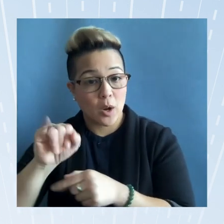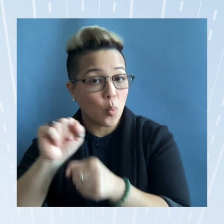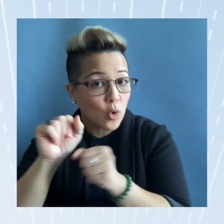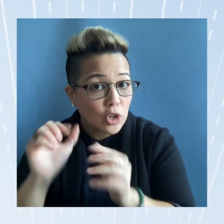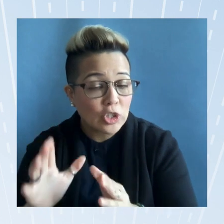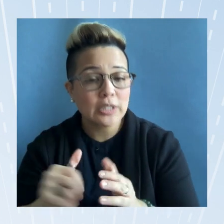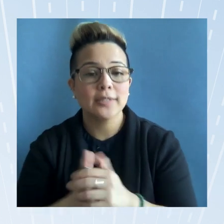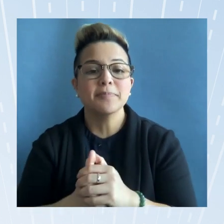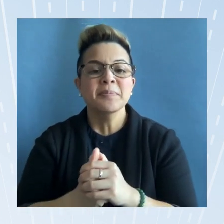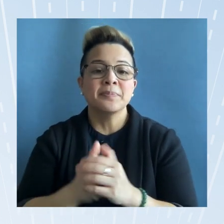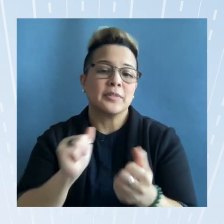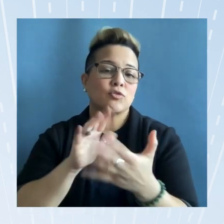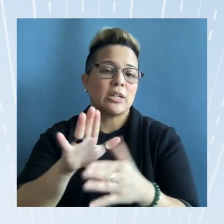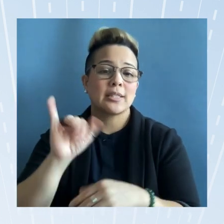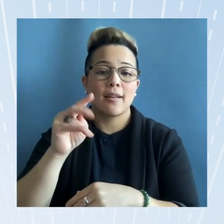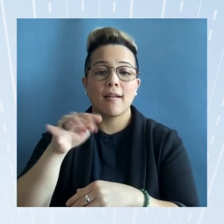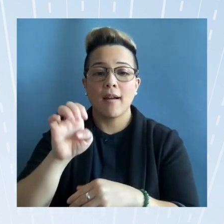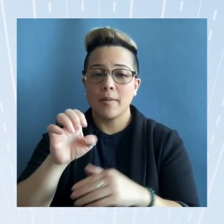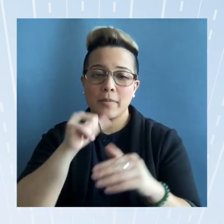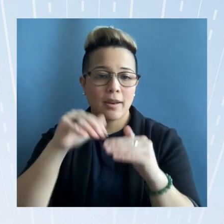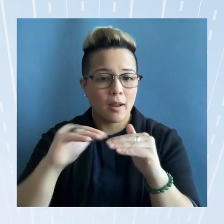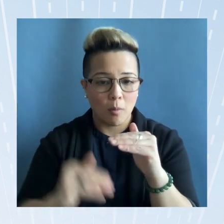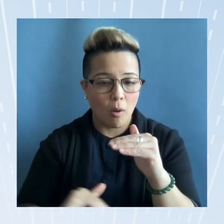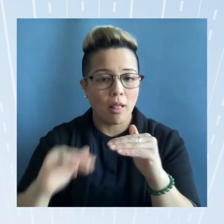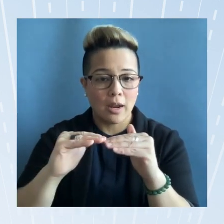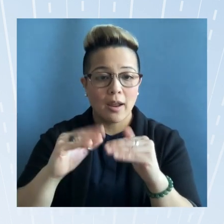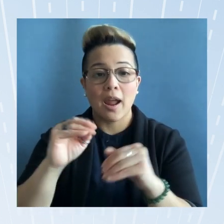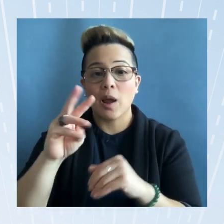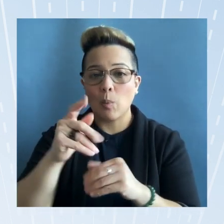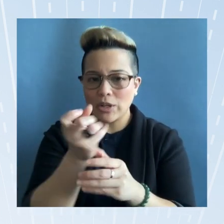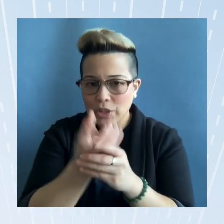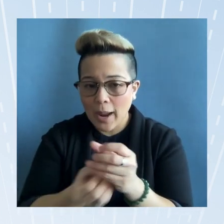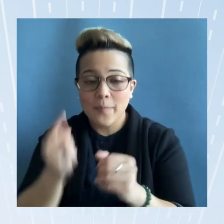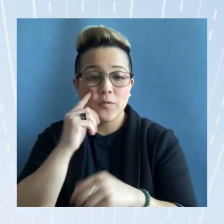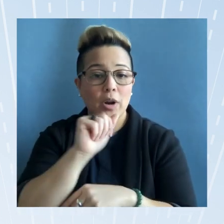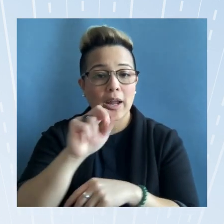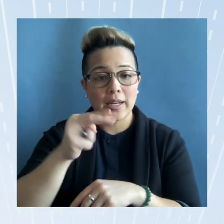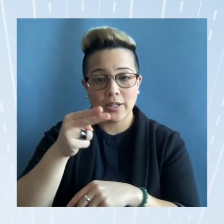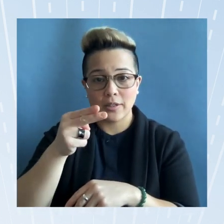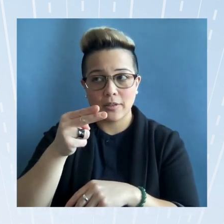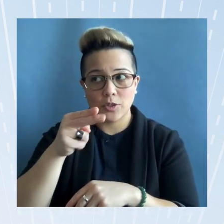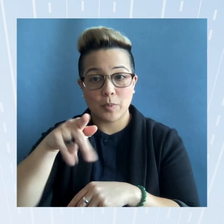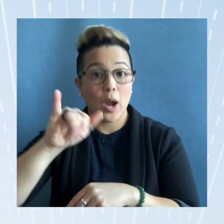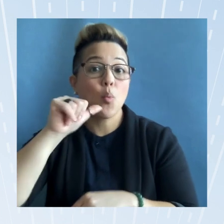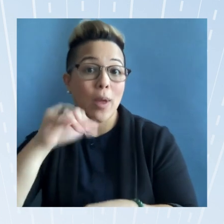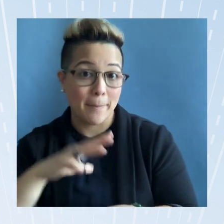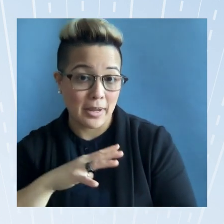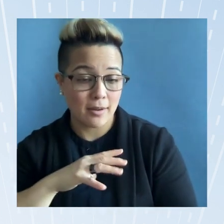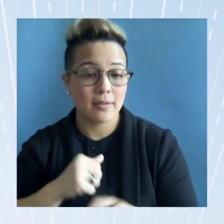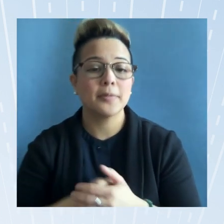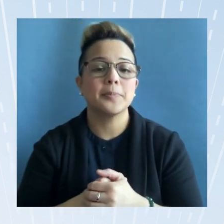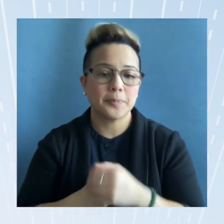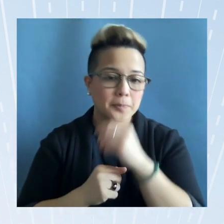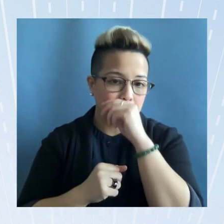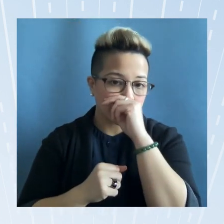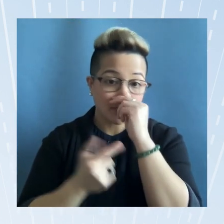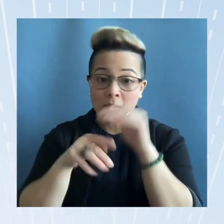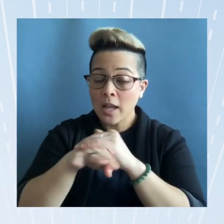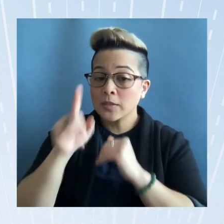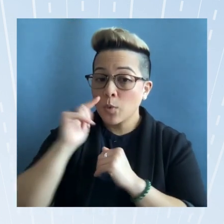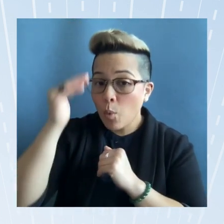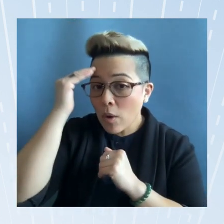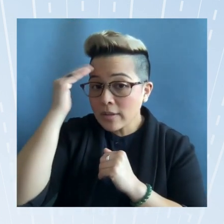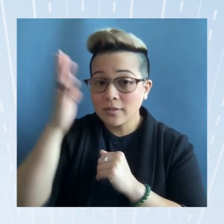addressing income inequality and wage gap for a and nhpi women access for awareness and